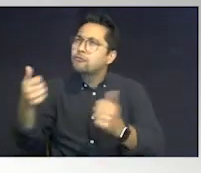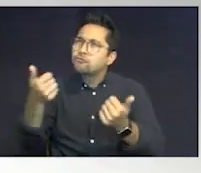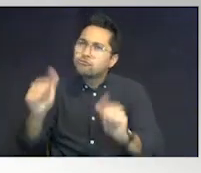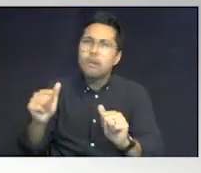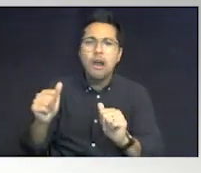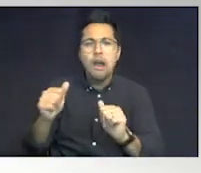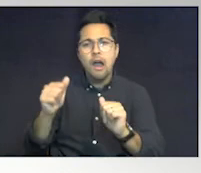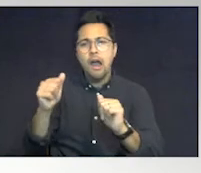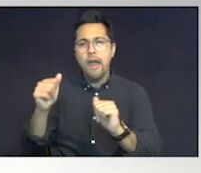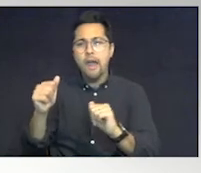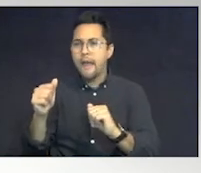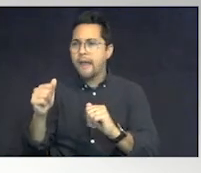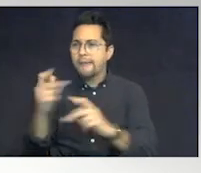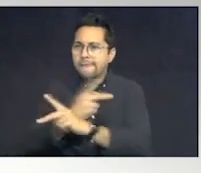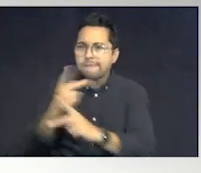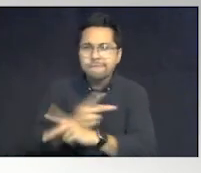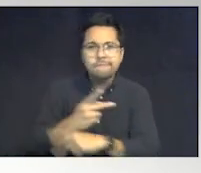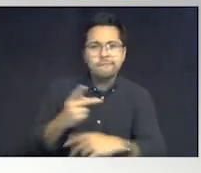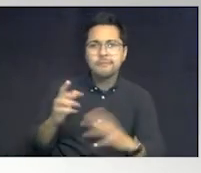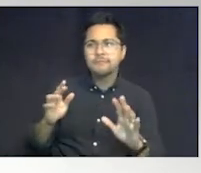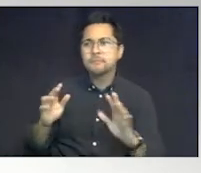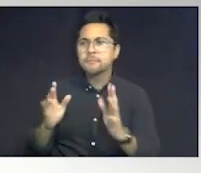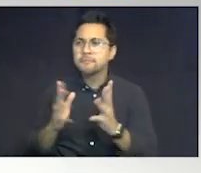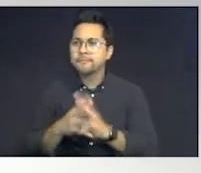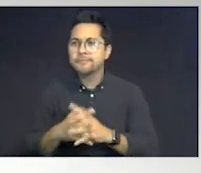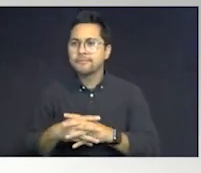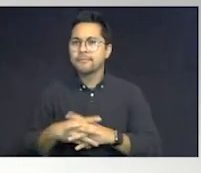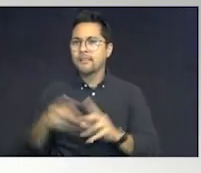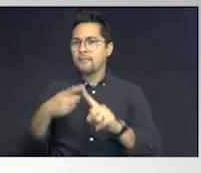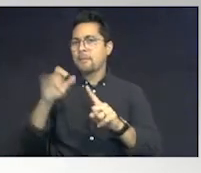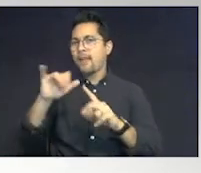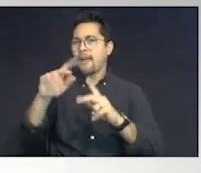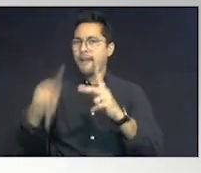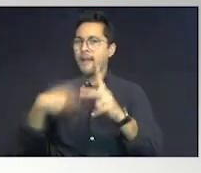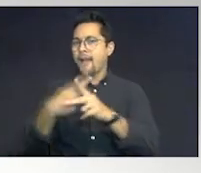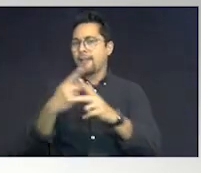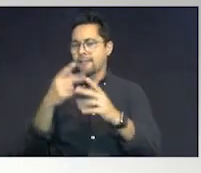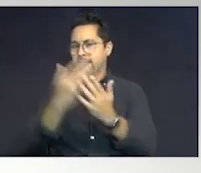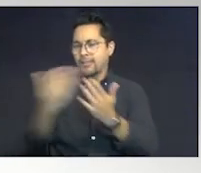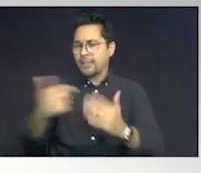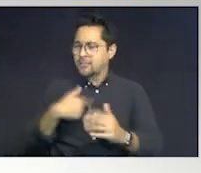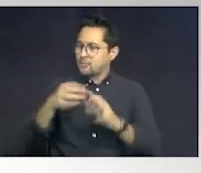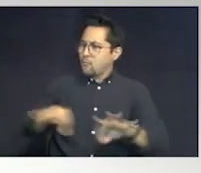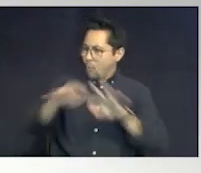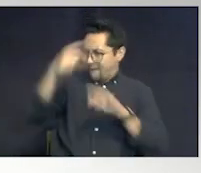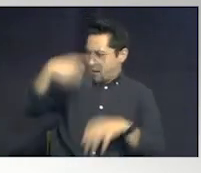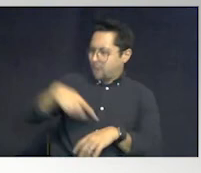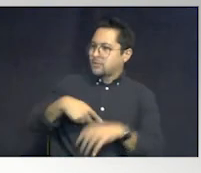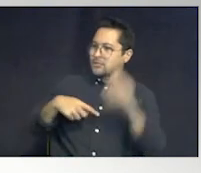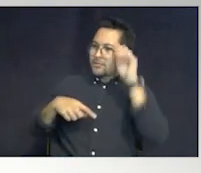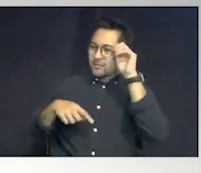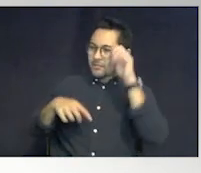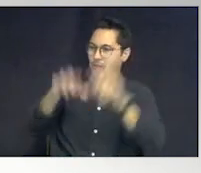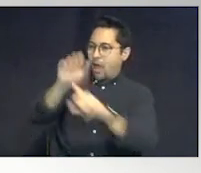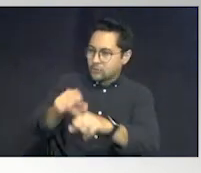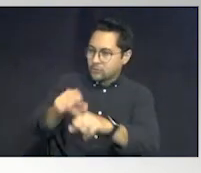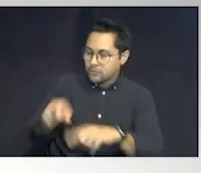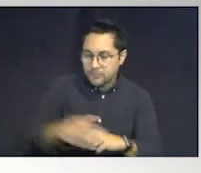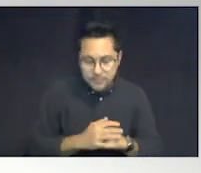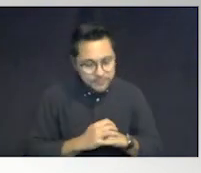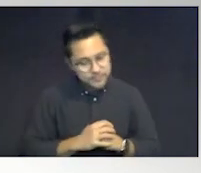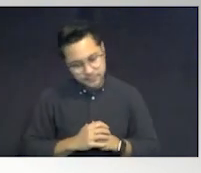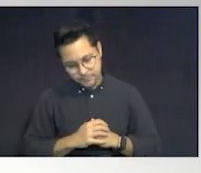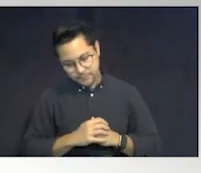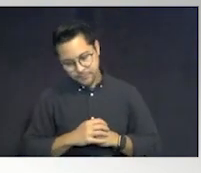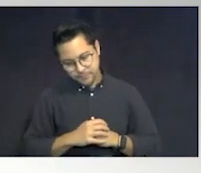desensitize your child from, you know, those type of things. It's important for us to get it. Teach. Hmm? Teach.